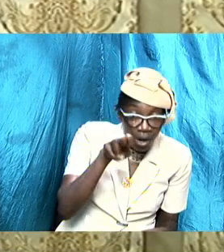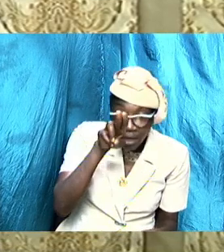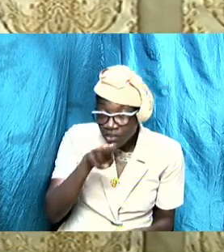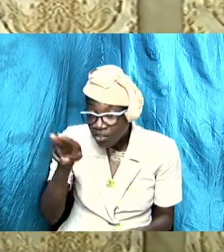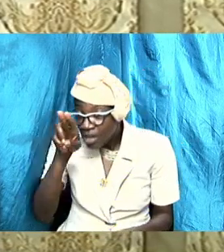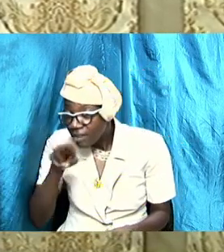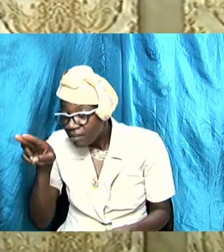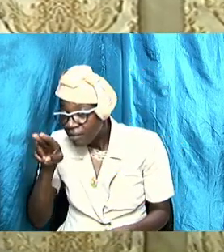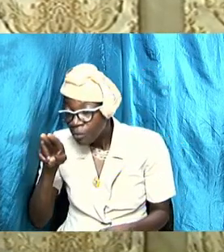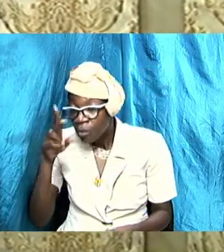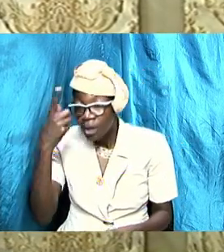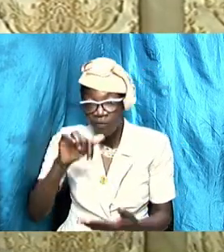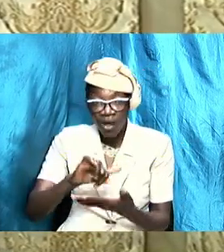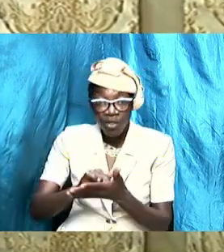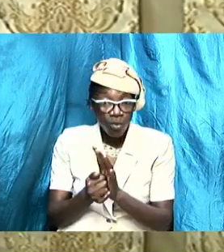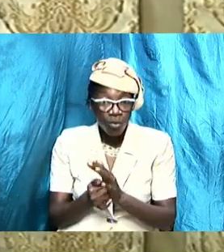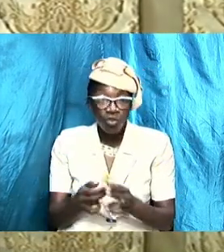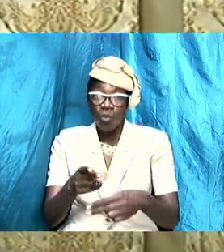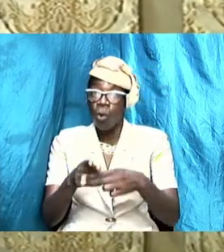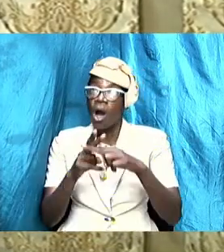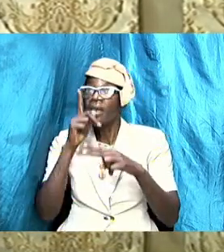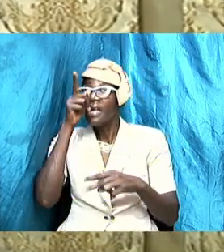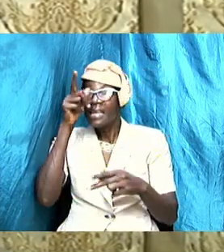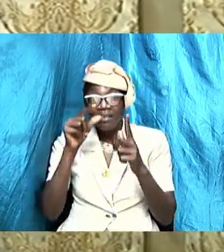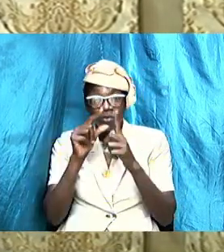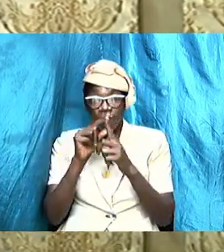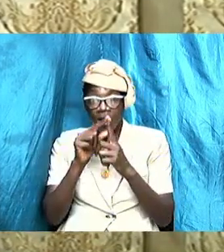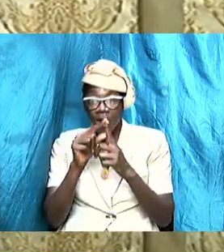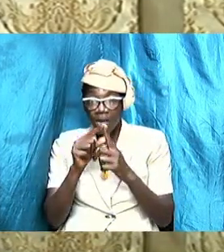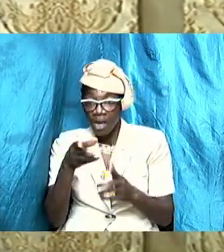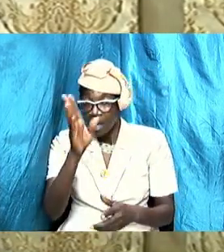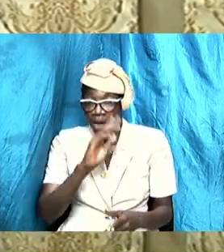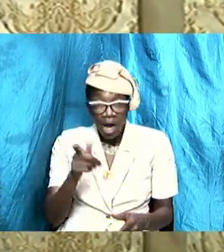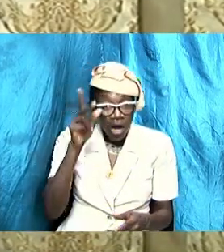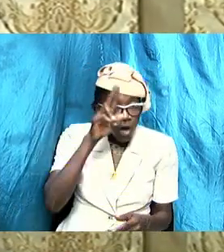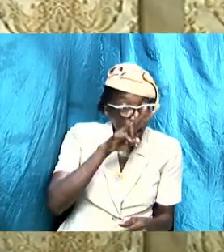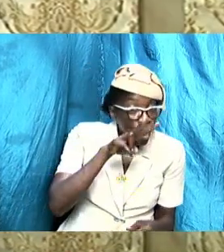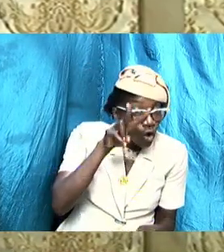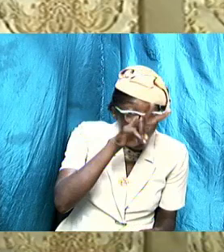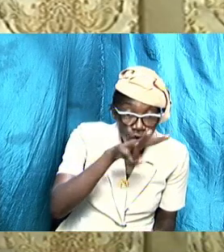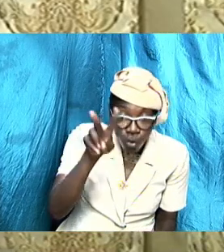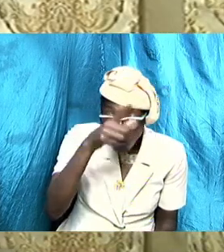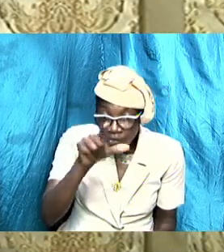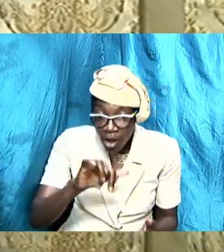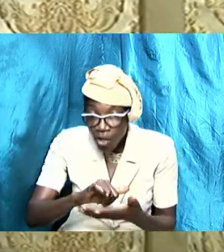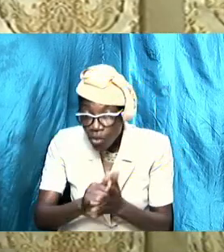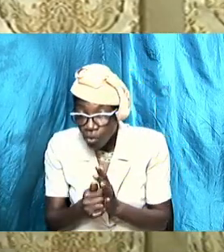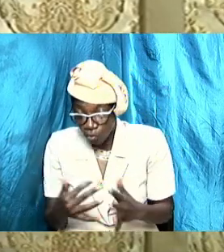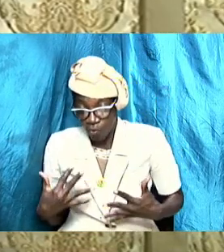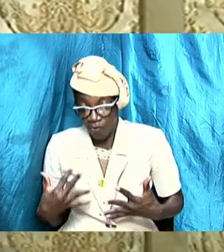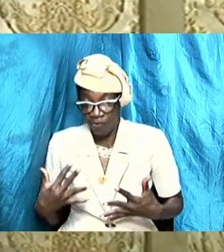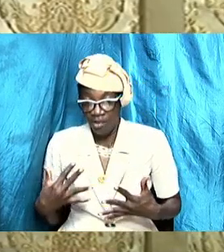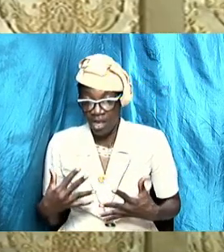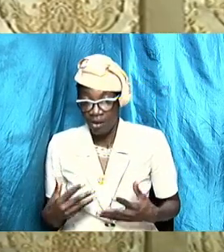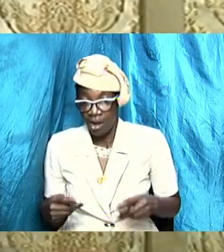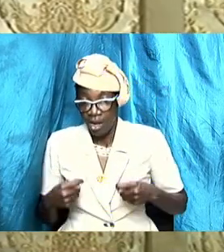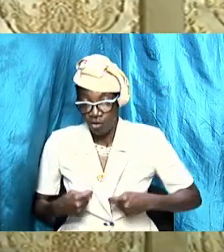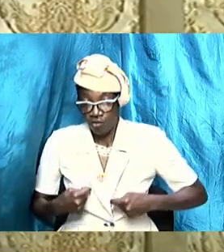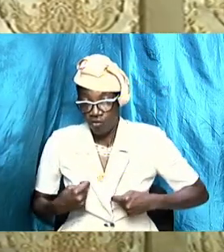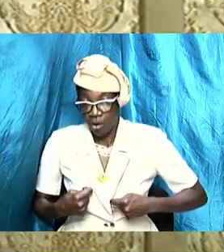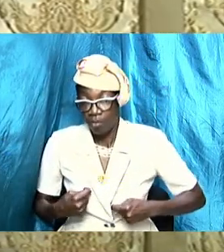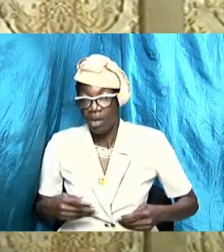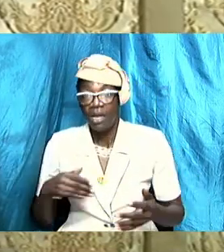honor his words he is looking for those who fear him and tremble at his words